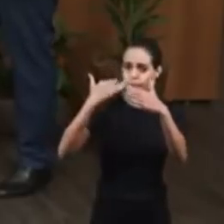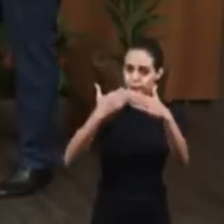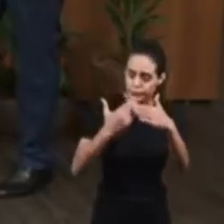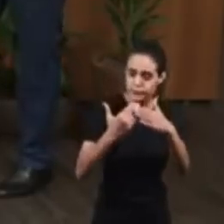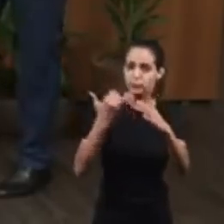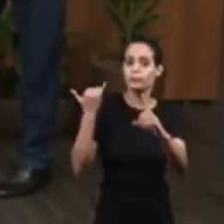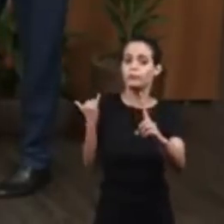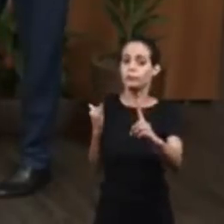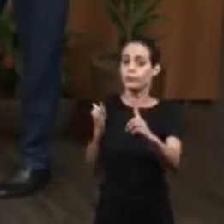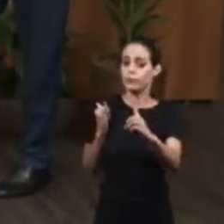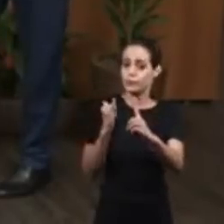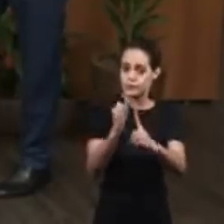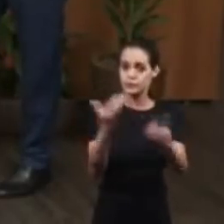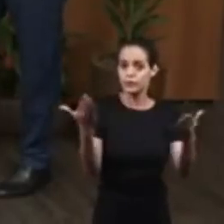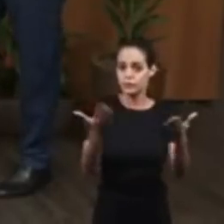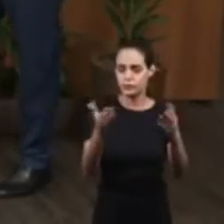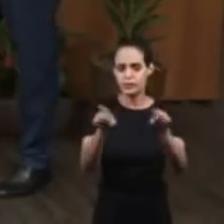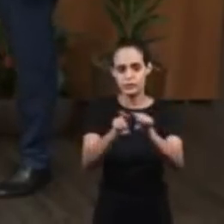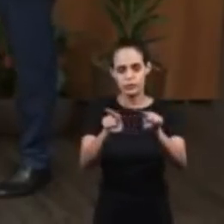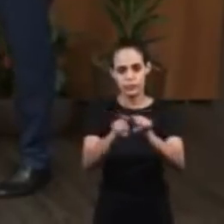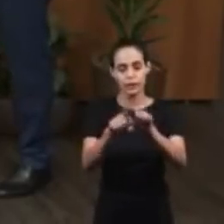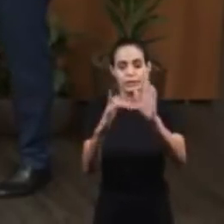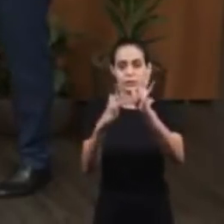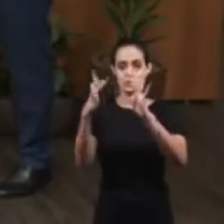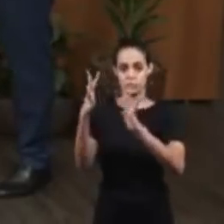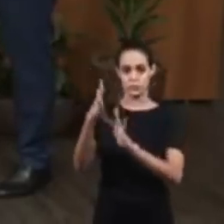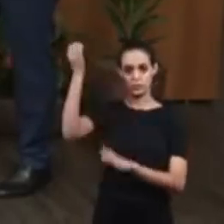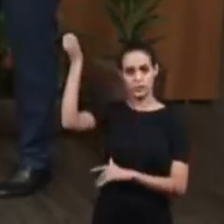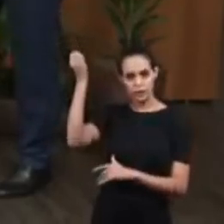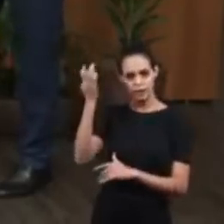in our days when the Lord reveals himself to men.